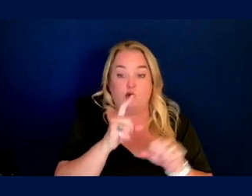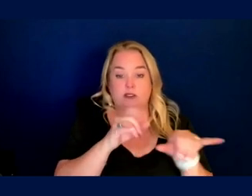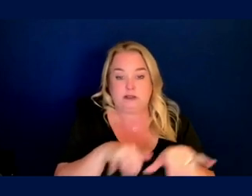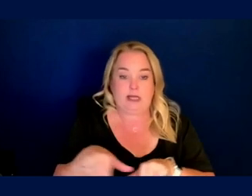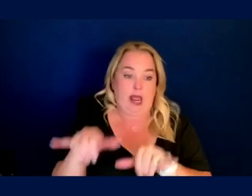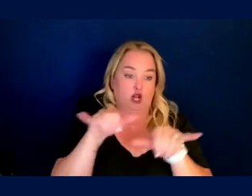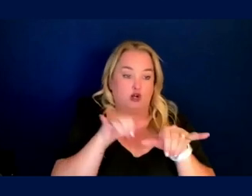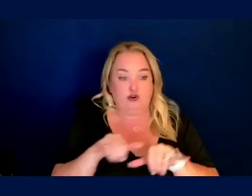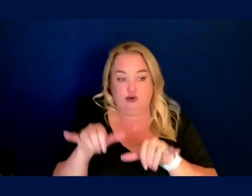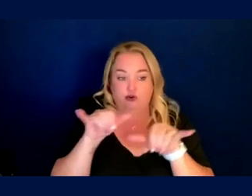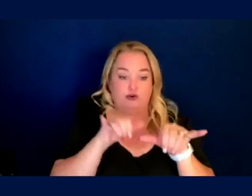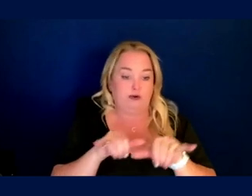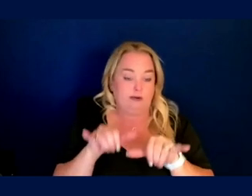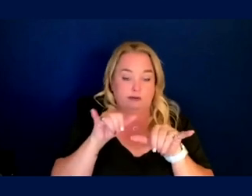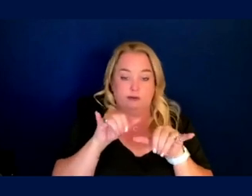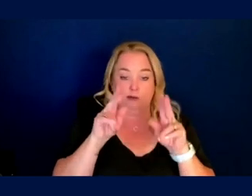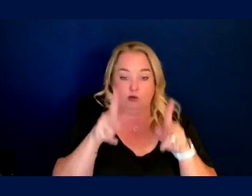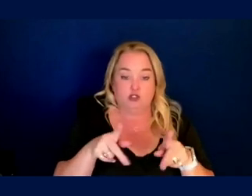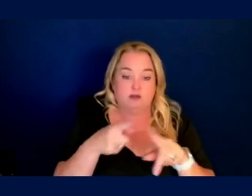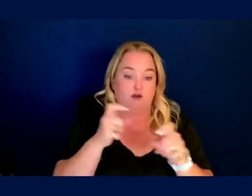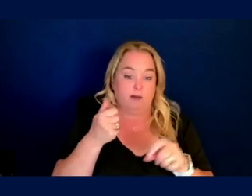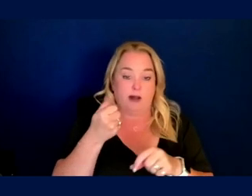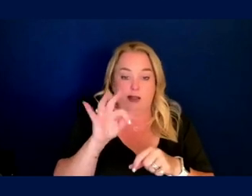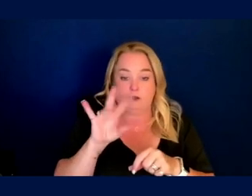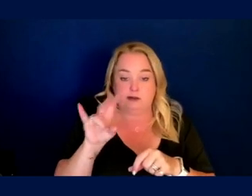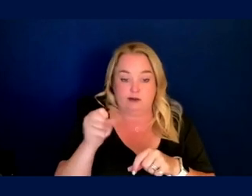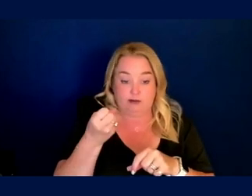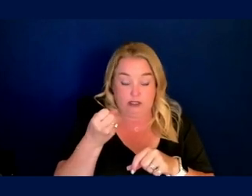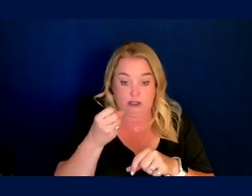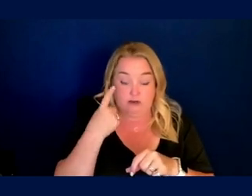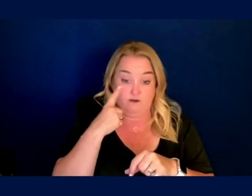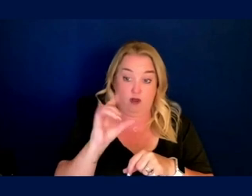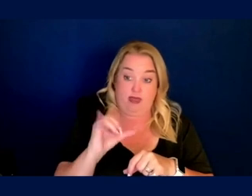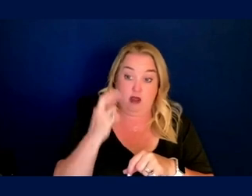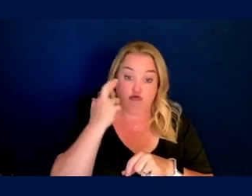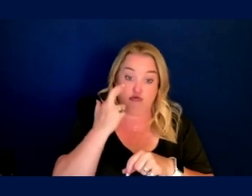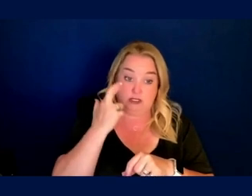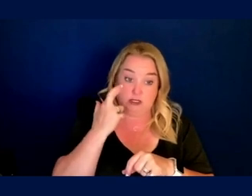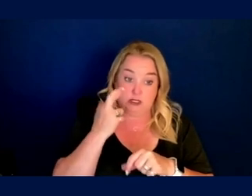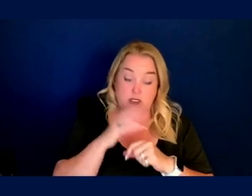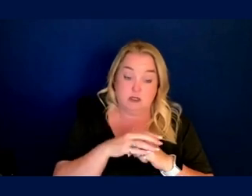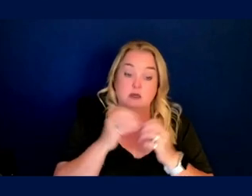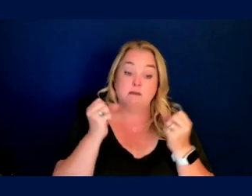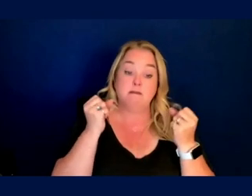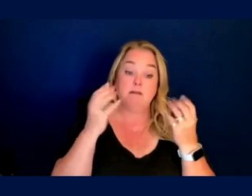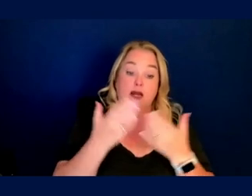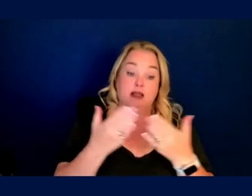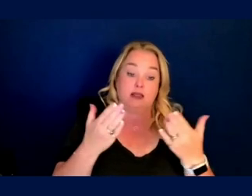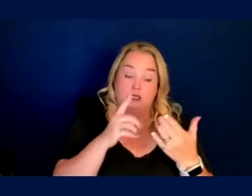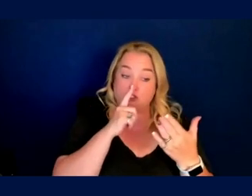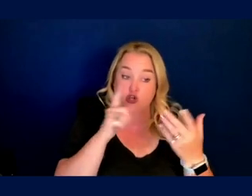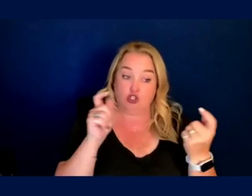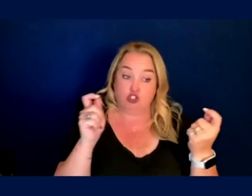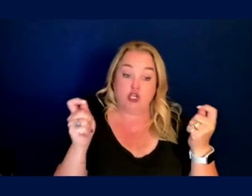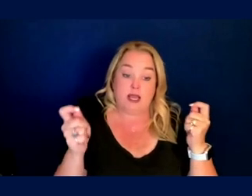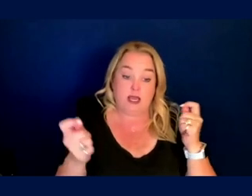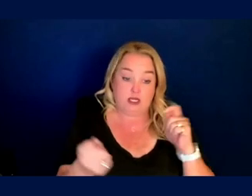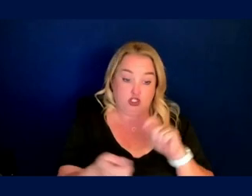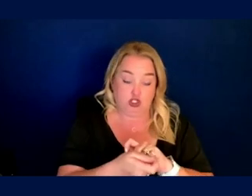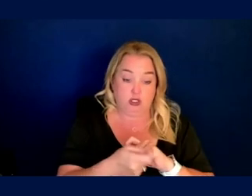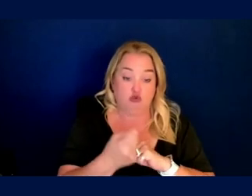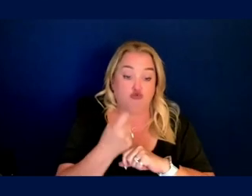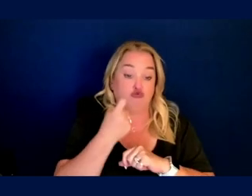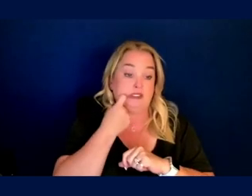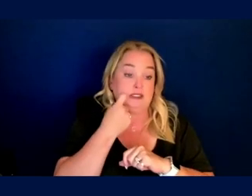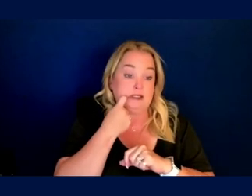human back in the 1970s. And for this reason, a lot is changing in commercial air travel, including a very recent